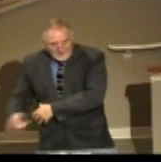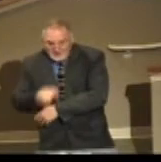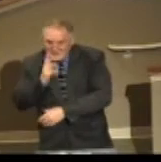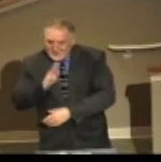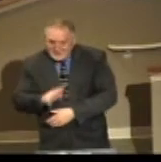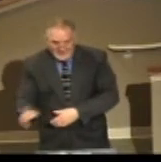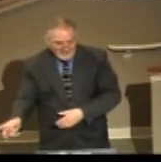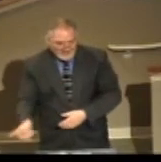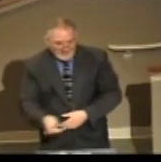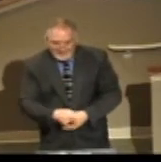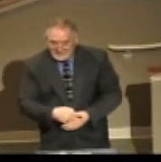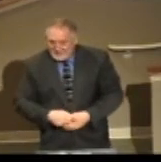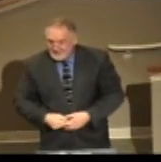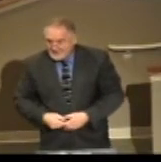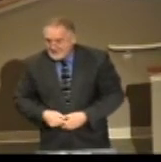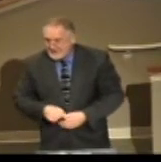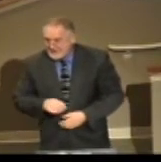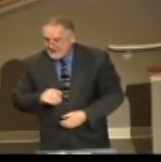One more time, I will.